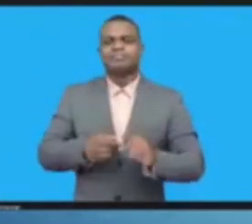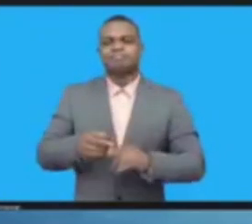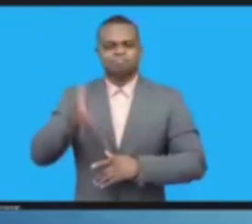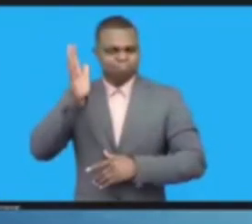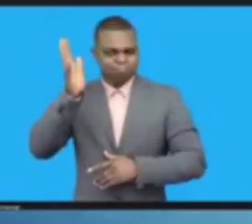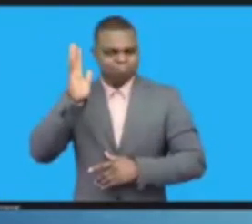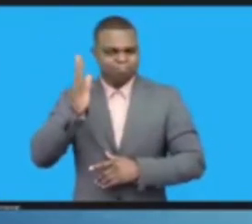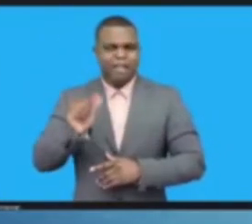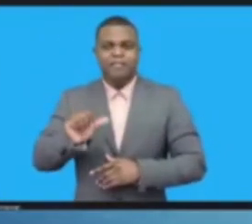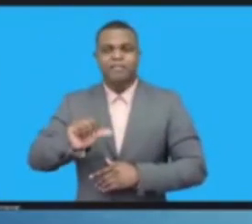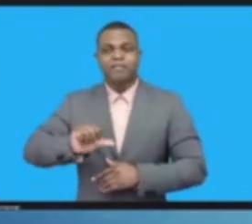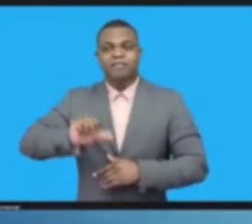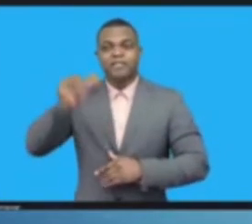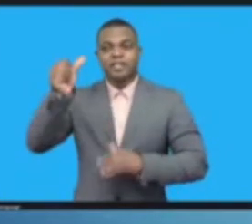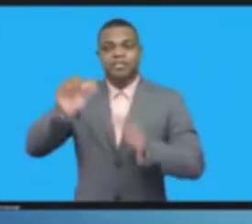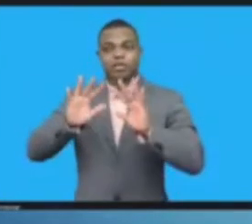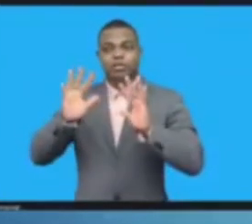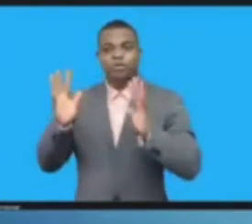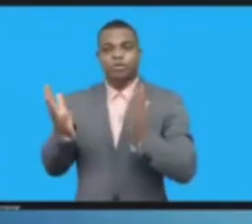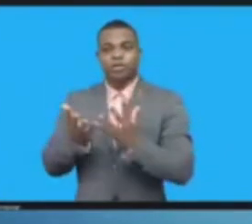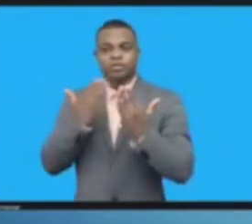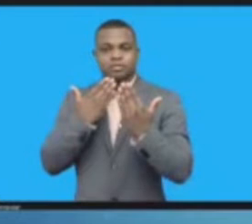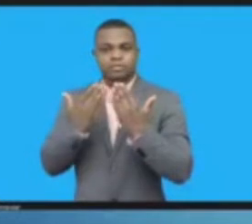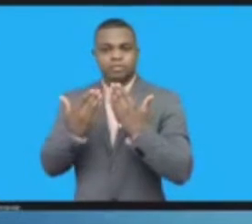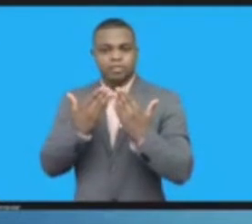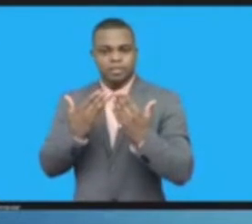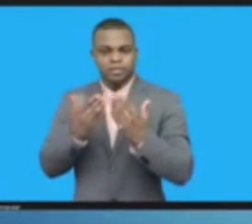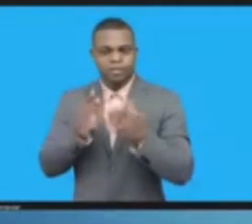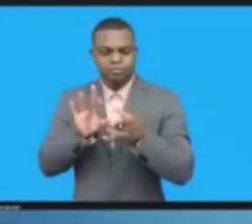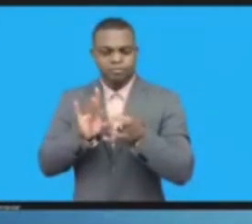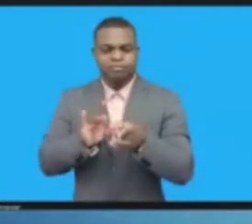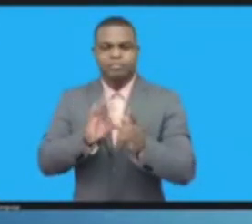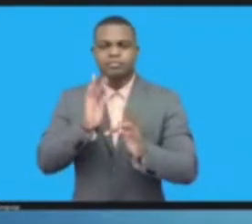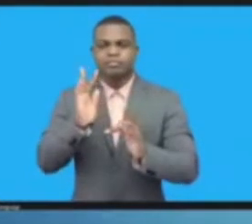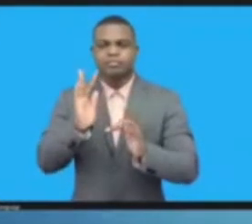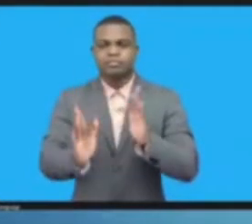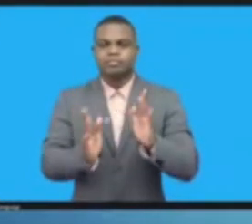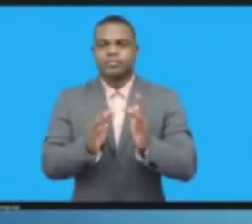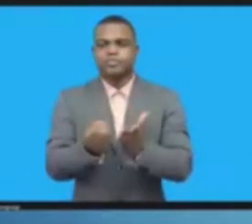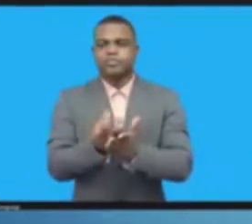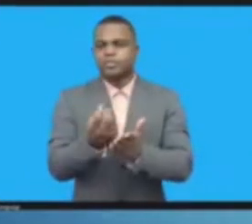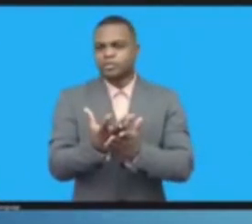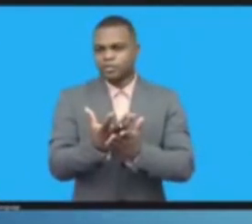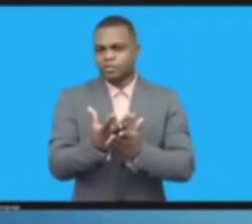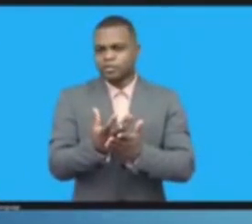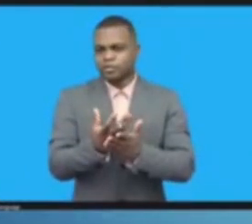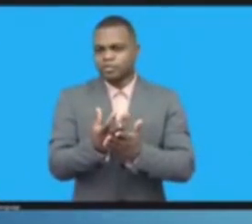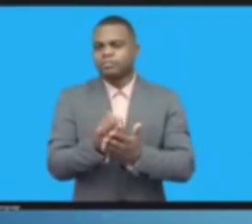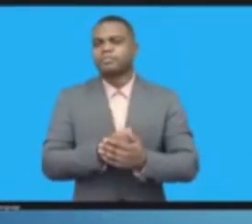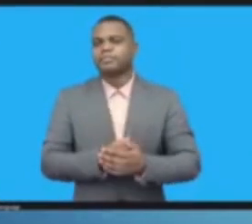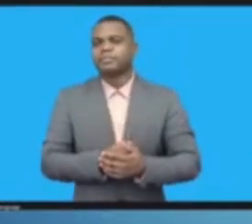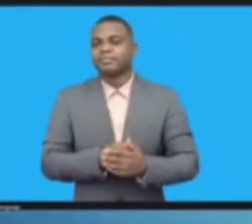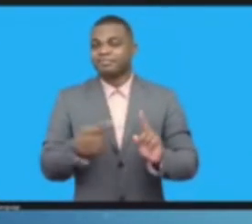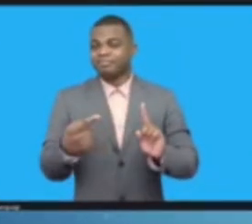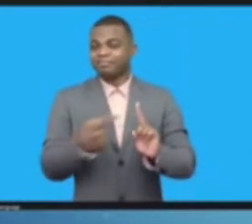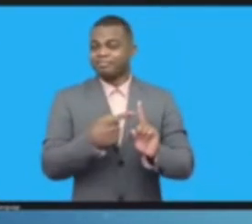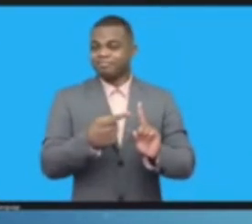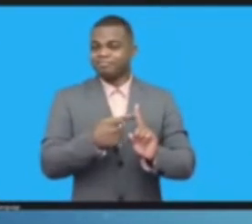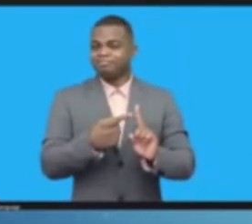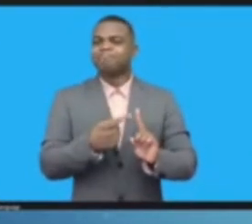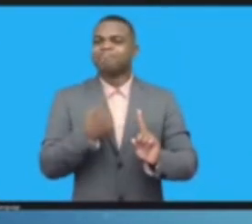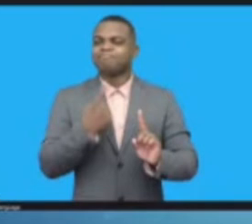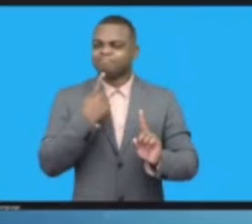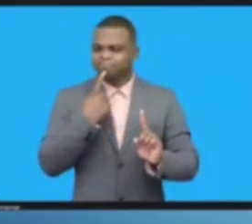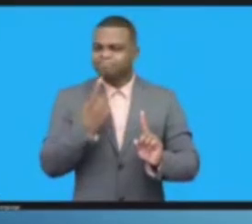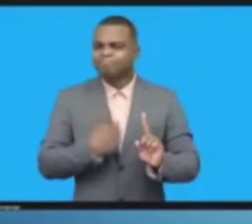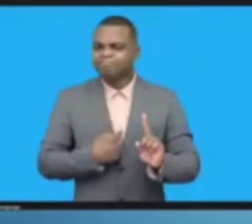one of us that we have an active role to play in the digital transformation that's reshaping our world.